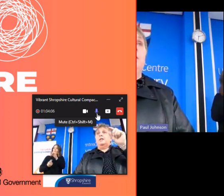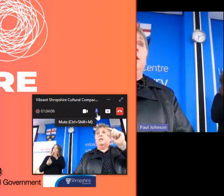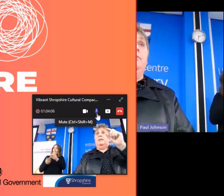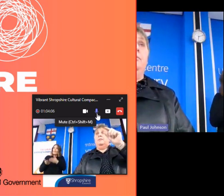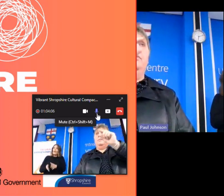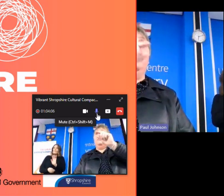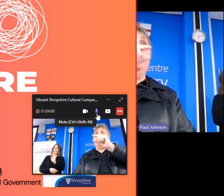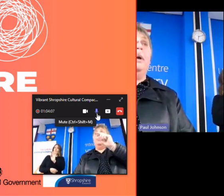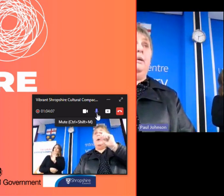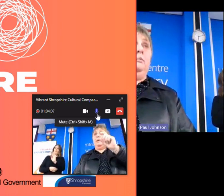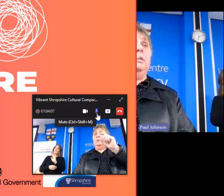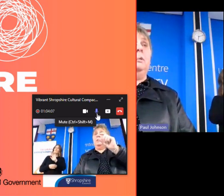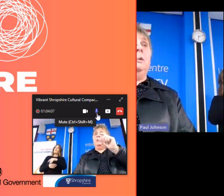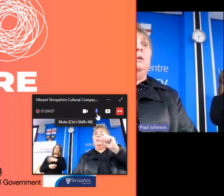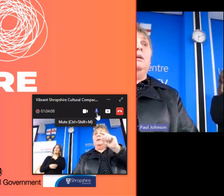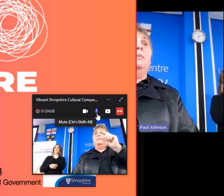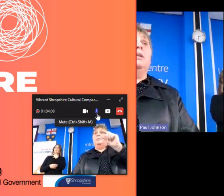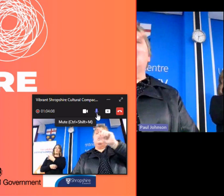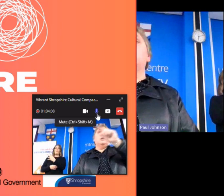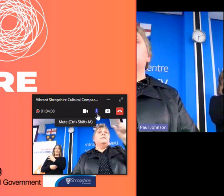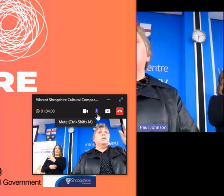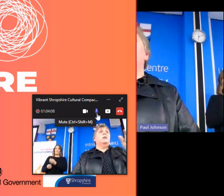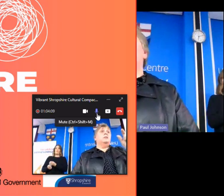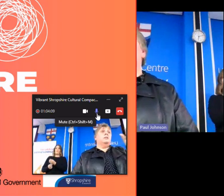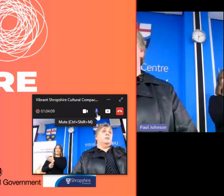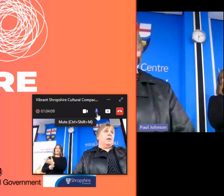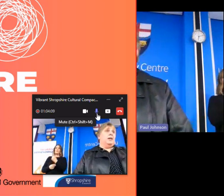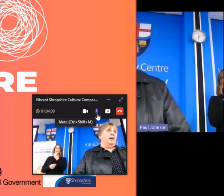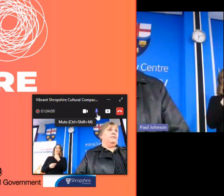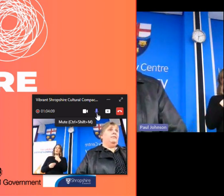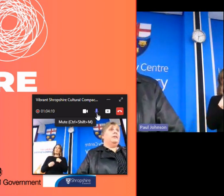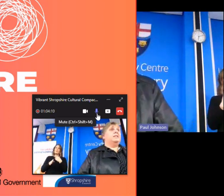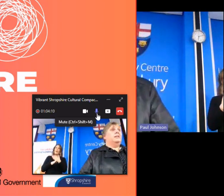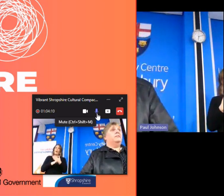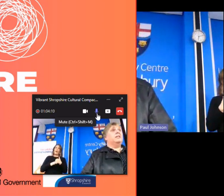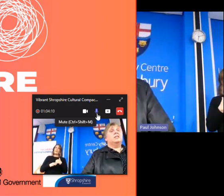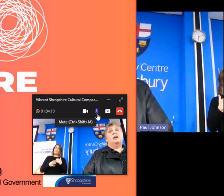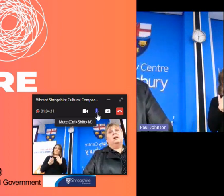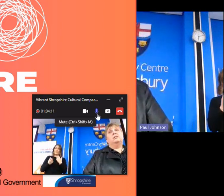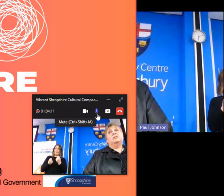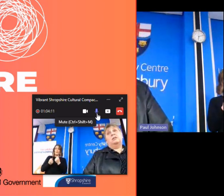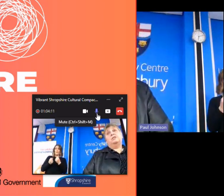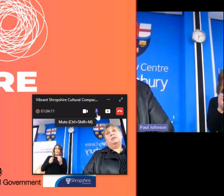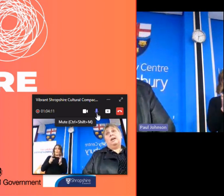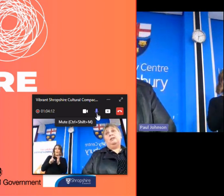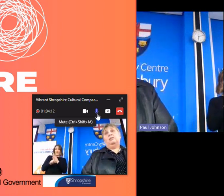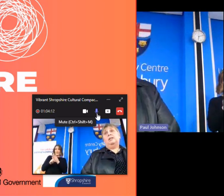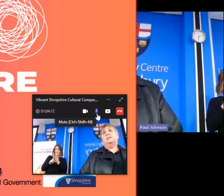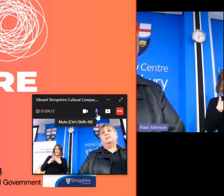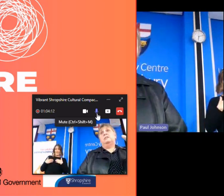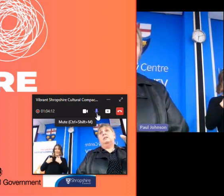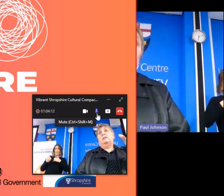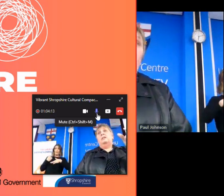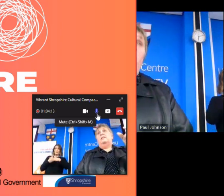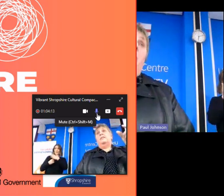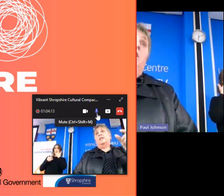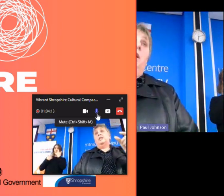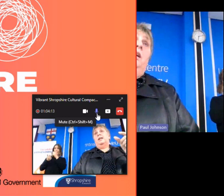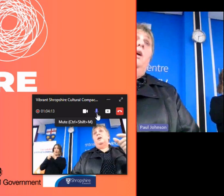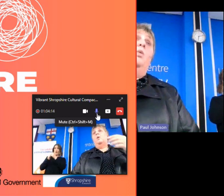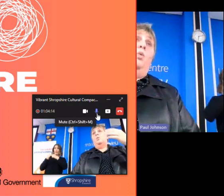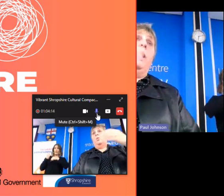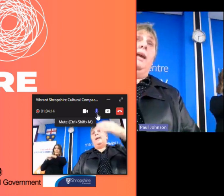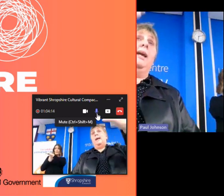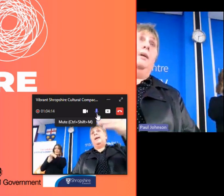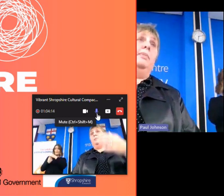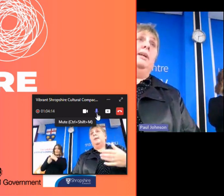they're actually from the four pound because one of the tasks that we have is to convince our health and social care colleagues but